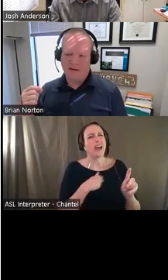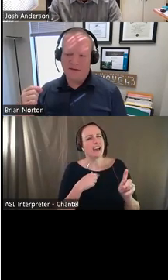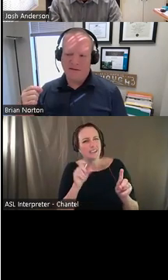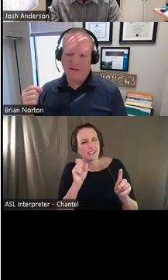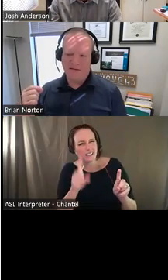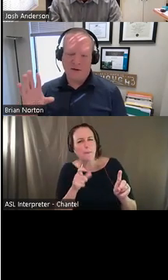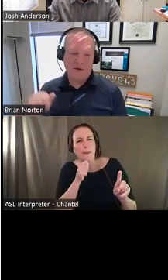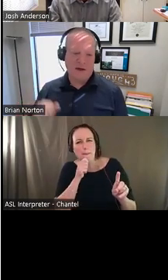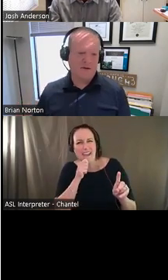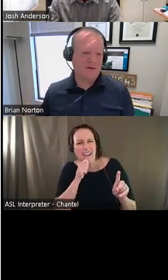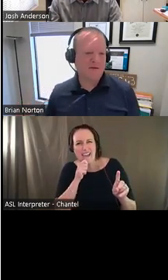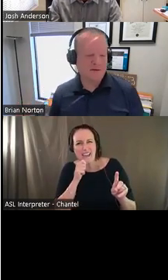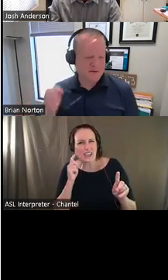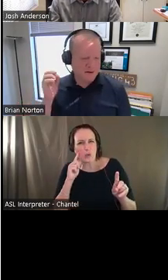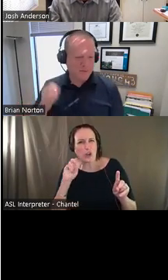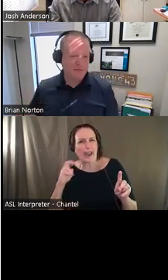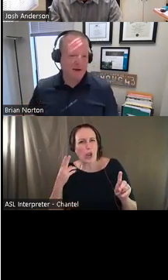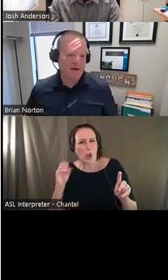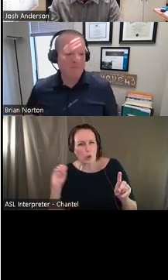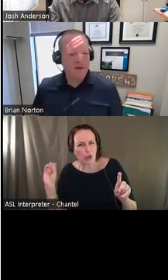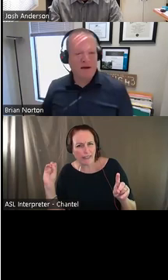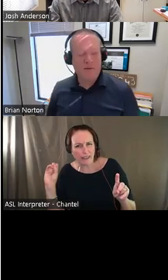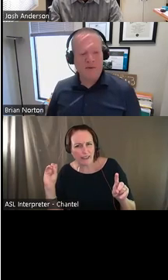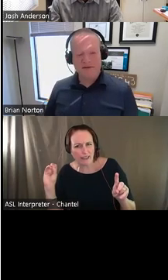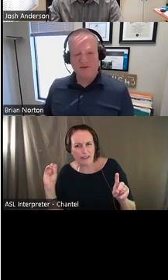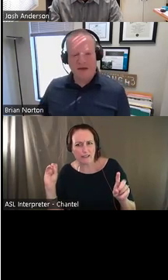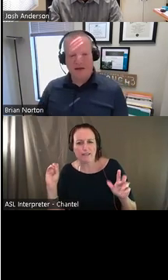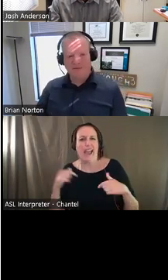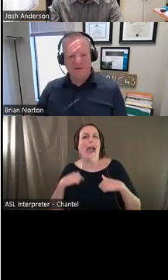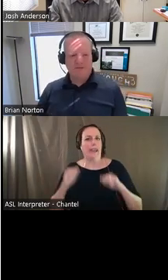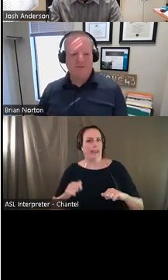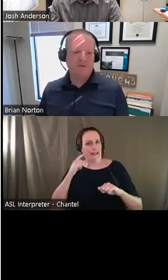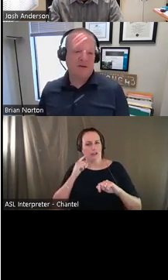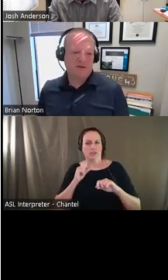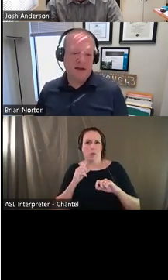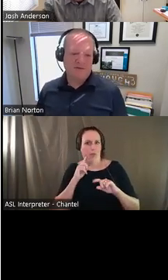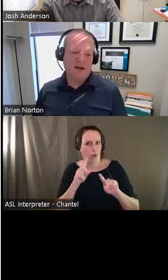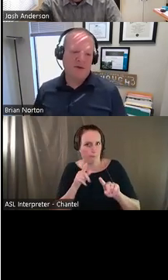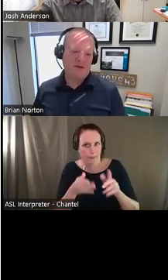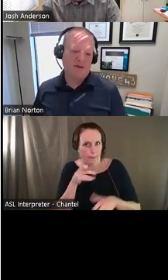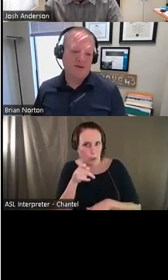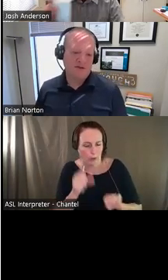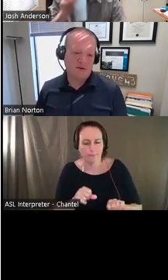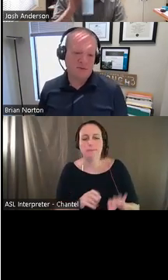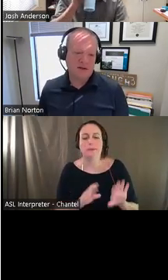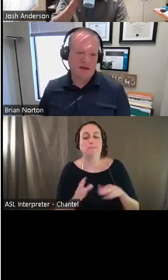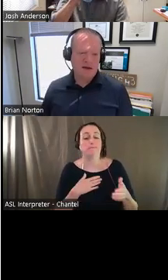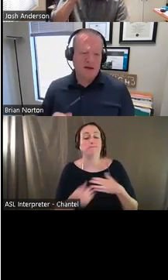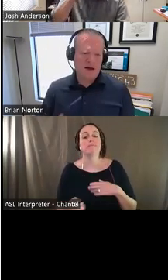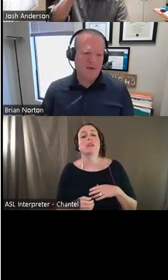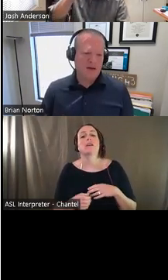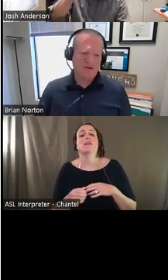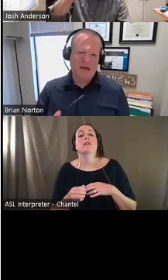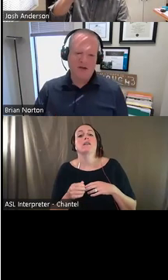mic? No? Okay, good. Because it's a little bit in my ear. Anyways, so yeah, level set folks understanding of accommodations. And so really,